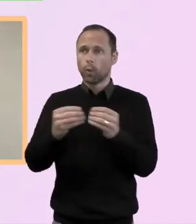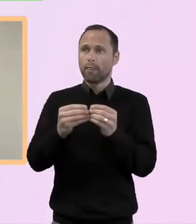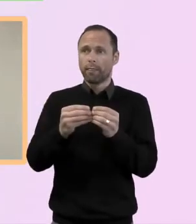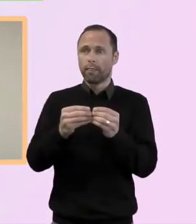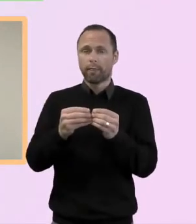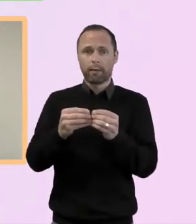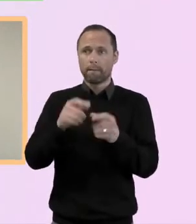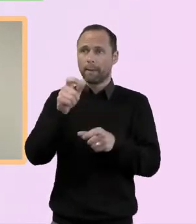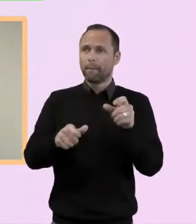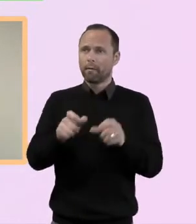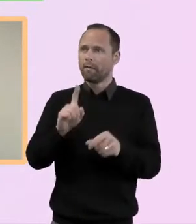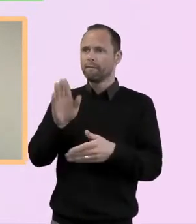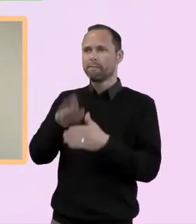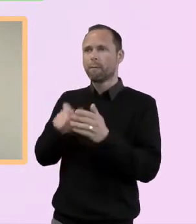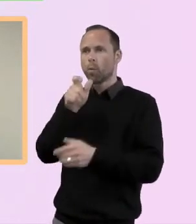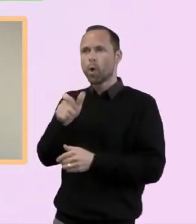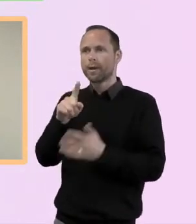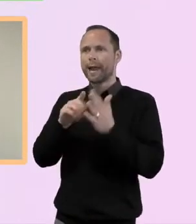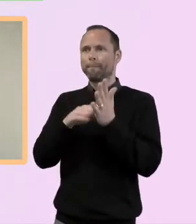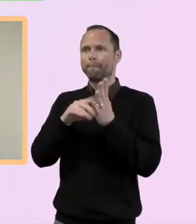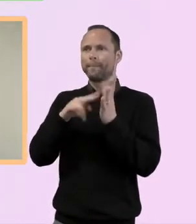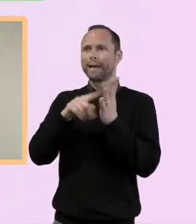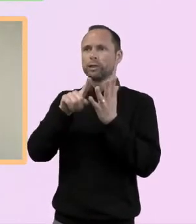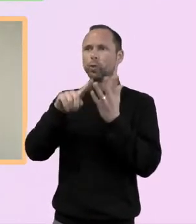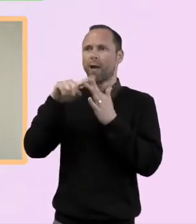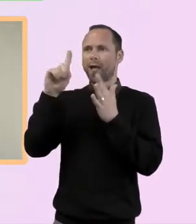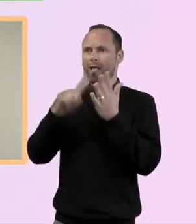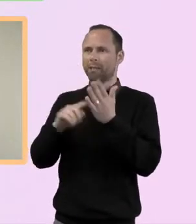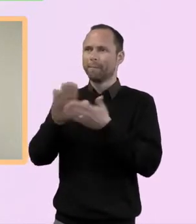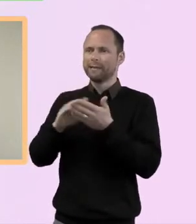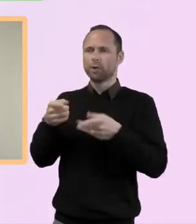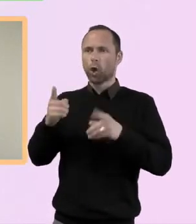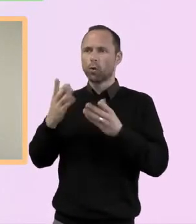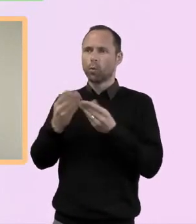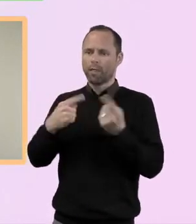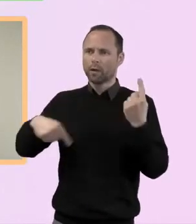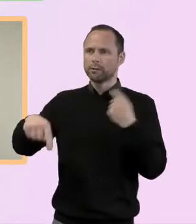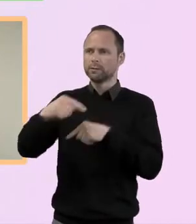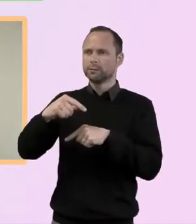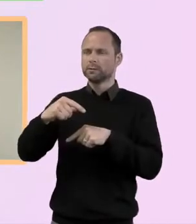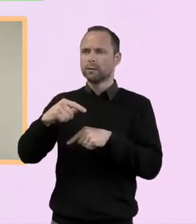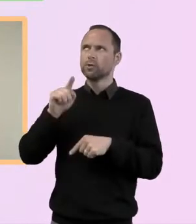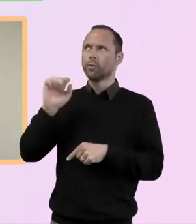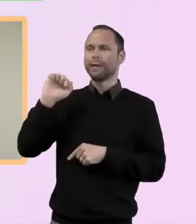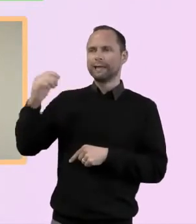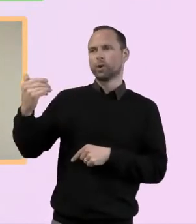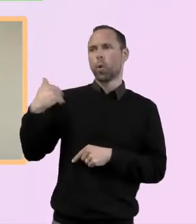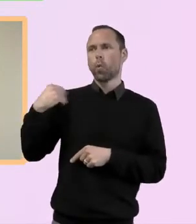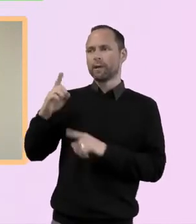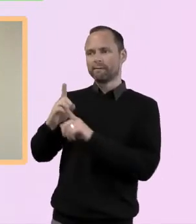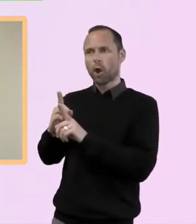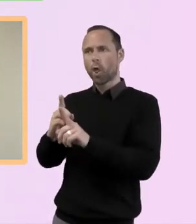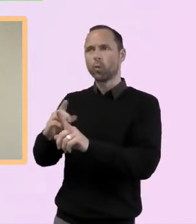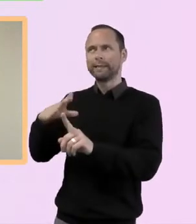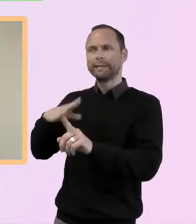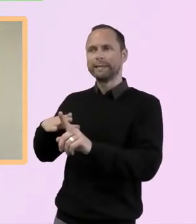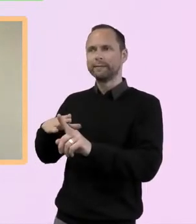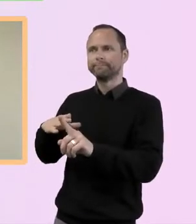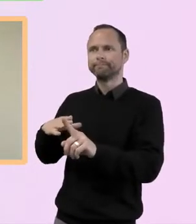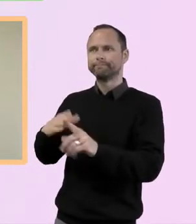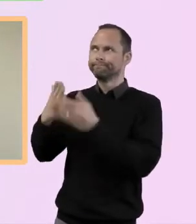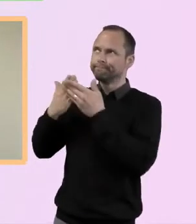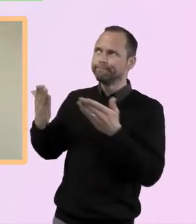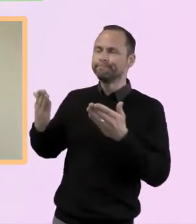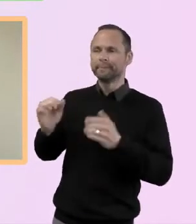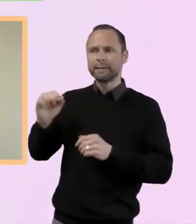know, Emmanuel is really powerful. It's what Jesus does. It's what he, I believe calls us to do, um, in our different ways. So, yeah. Yeah. I